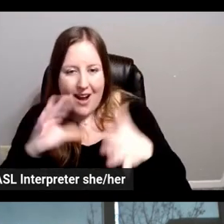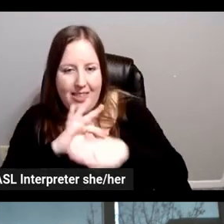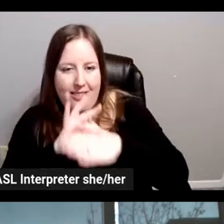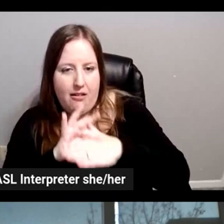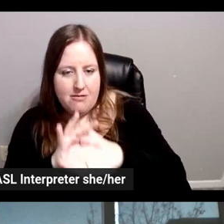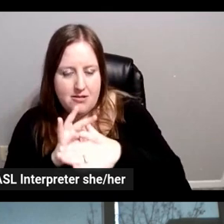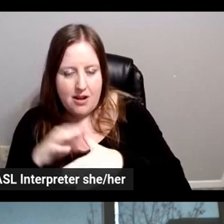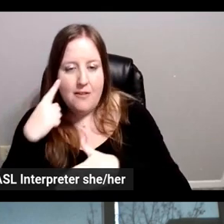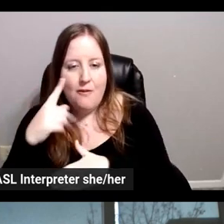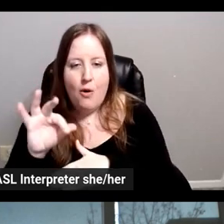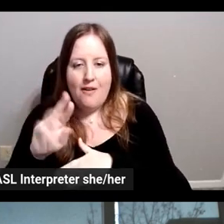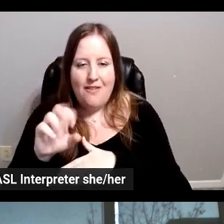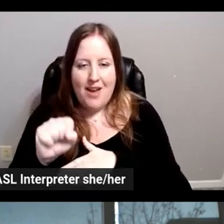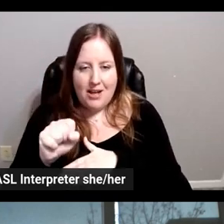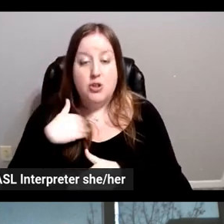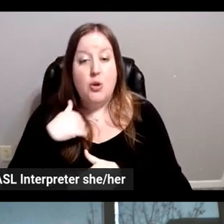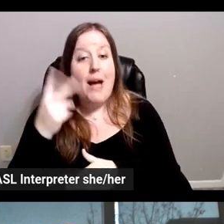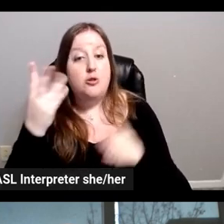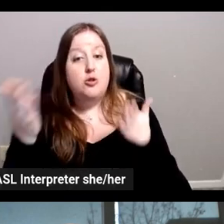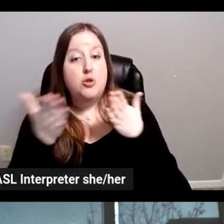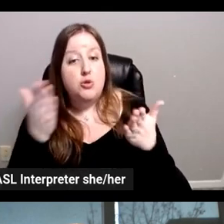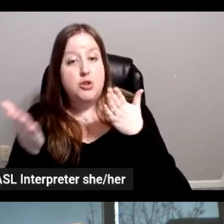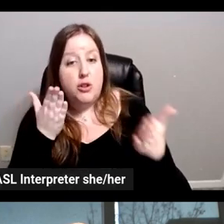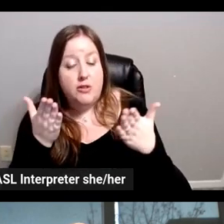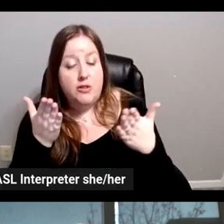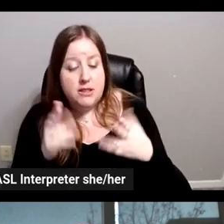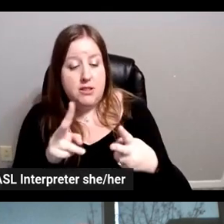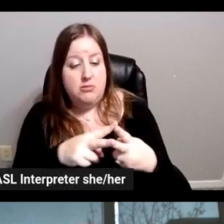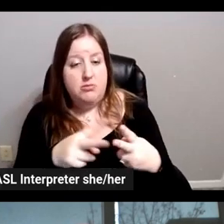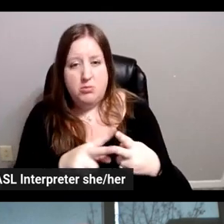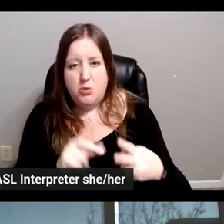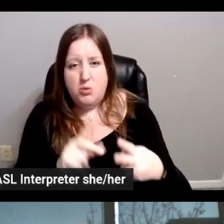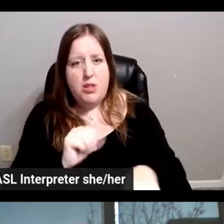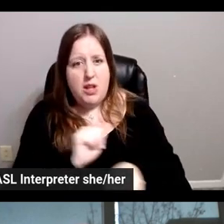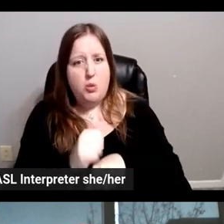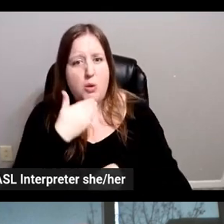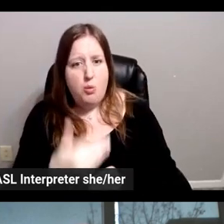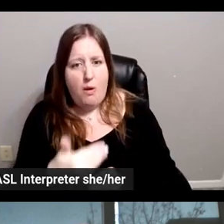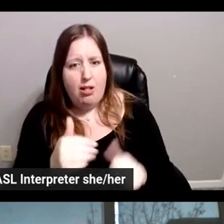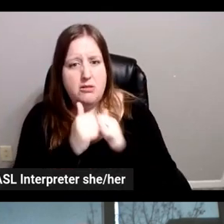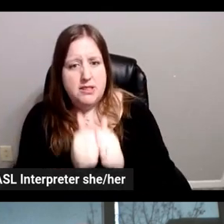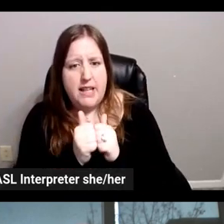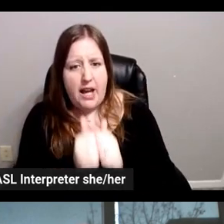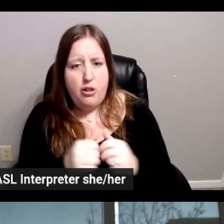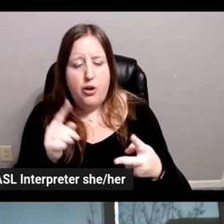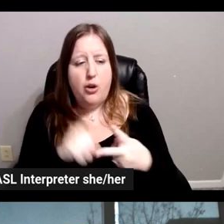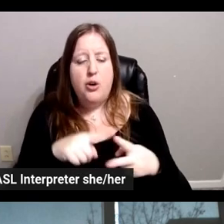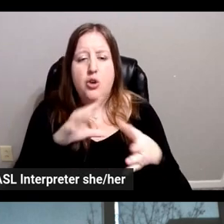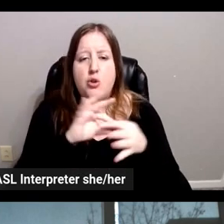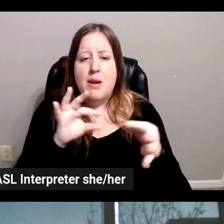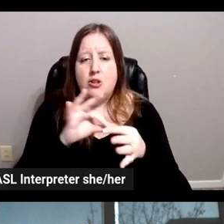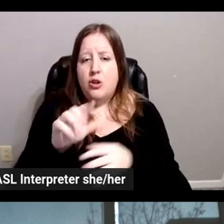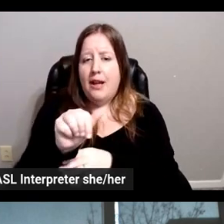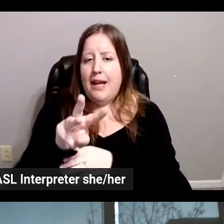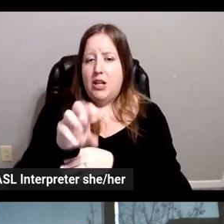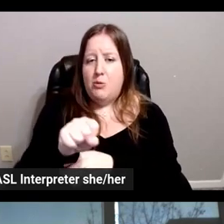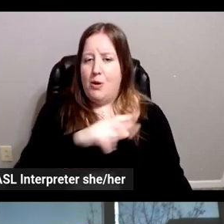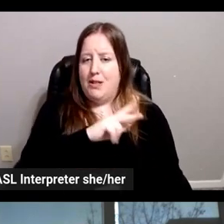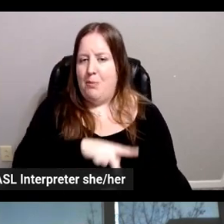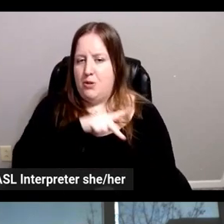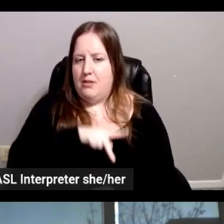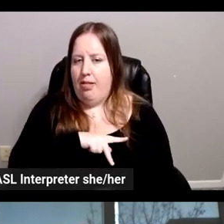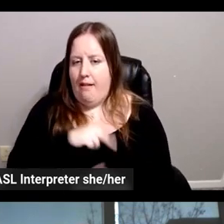services that we looked at that really work very, very well together. So, the first one, as you mentioned, is AWS Personalize. So,